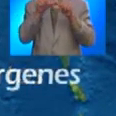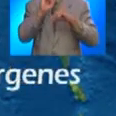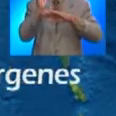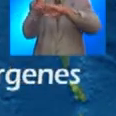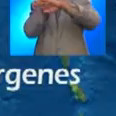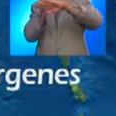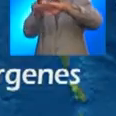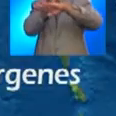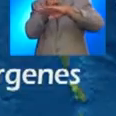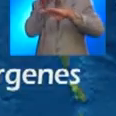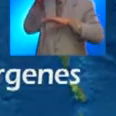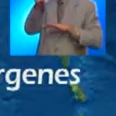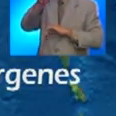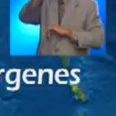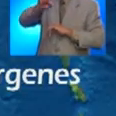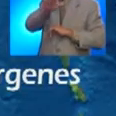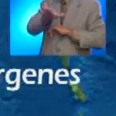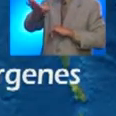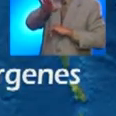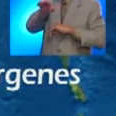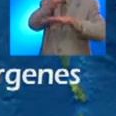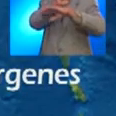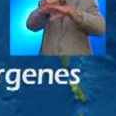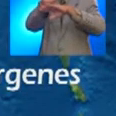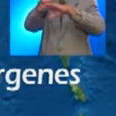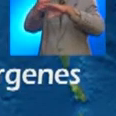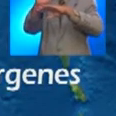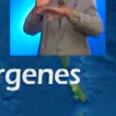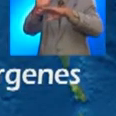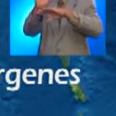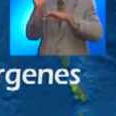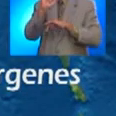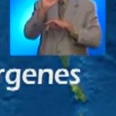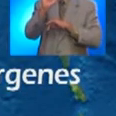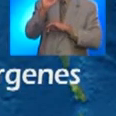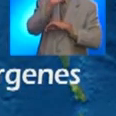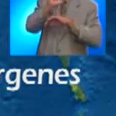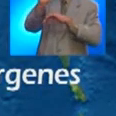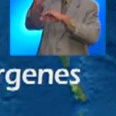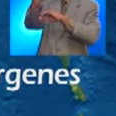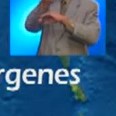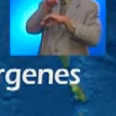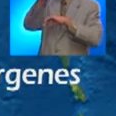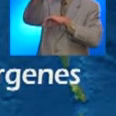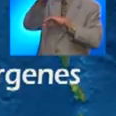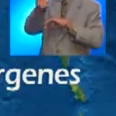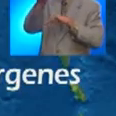In the Virgin Islands depression, between St. Troy and St. Thomas, there is a series of faults.